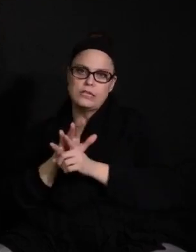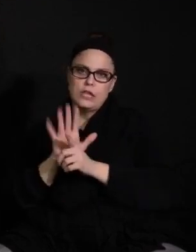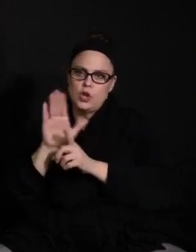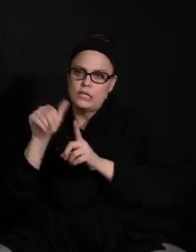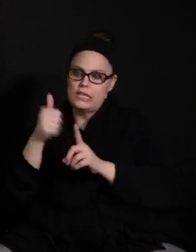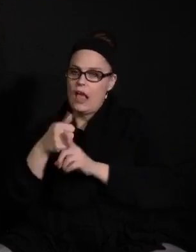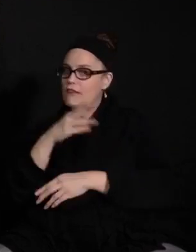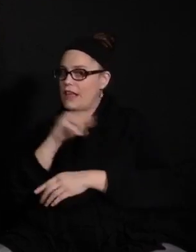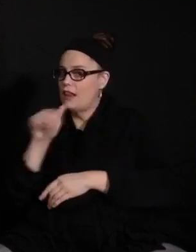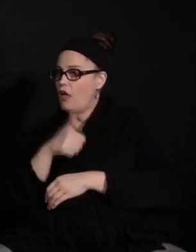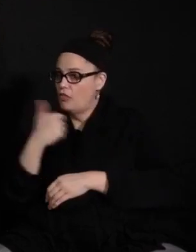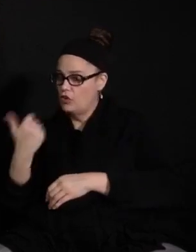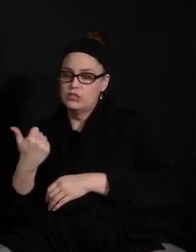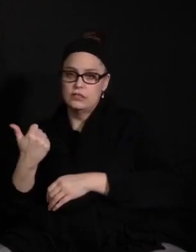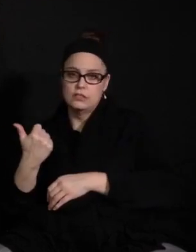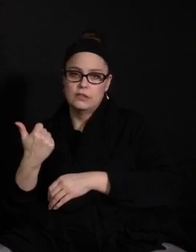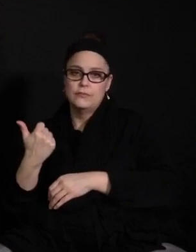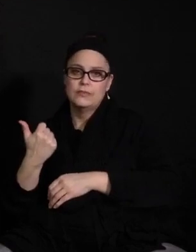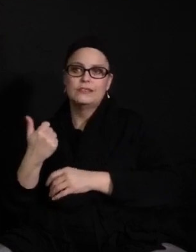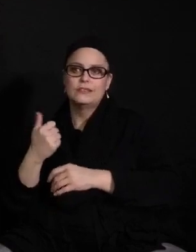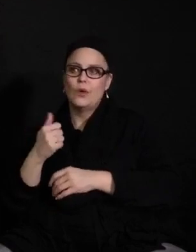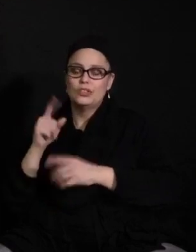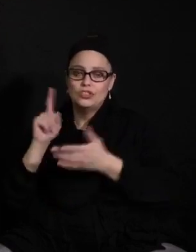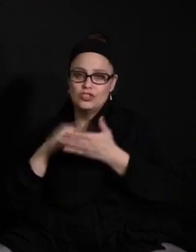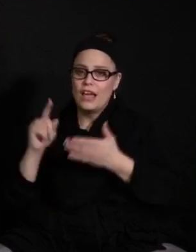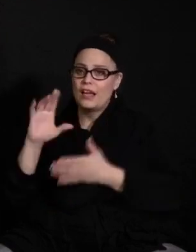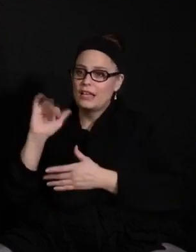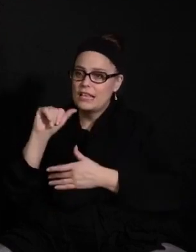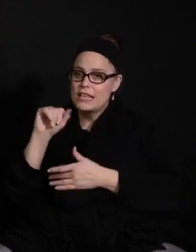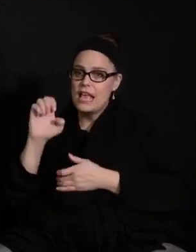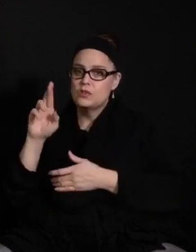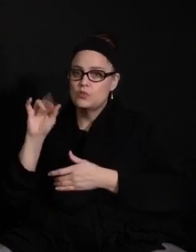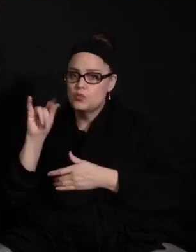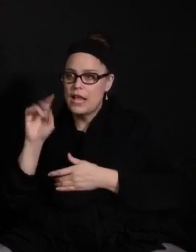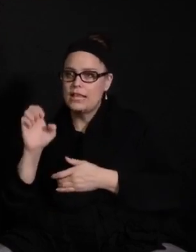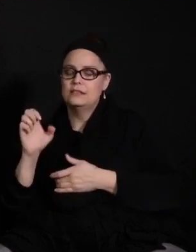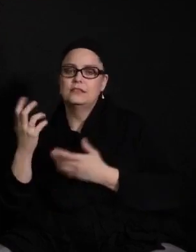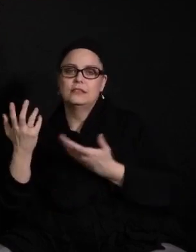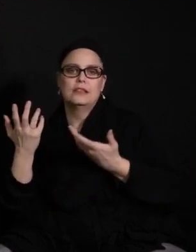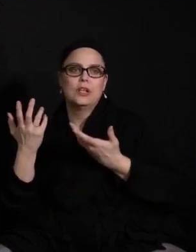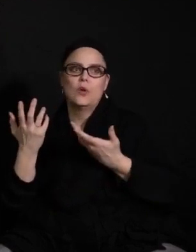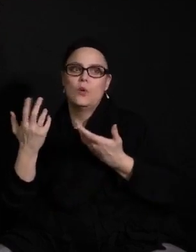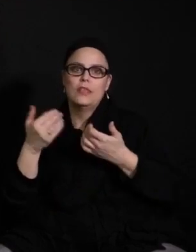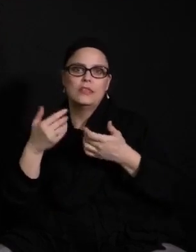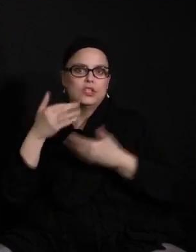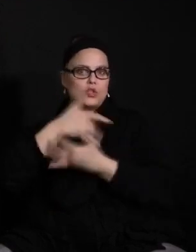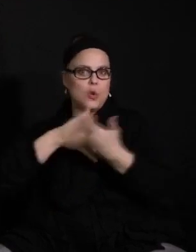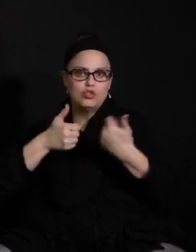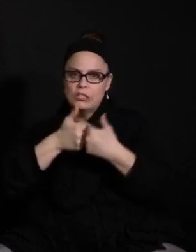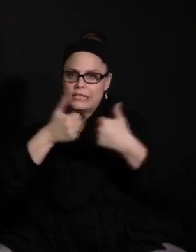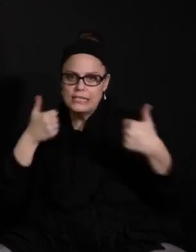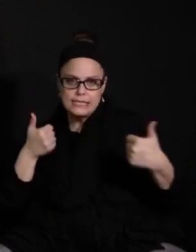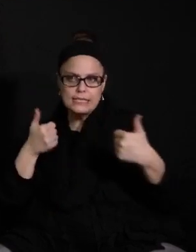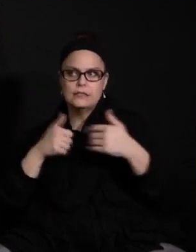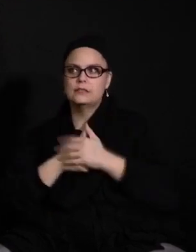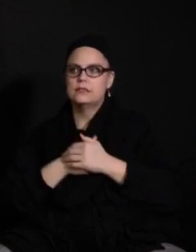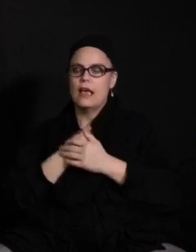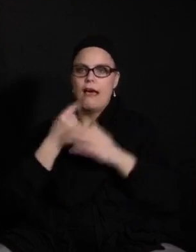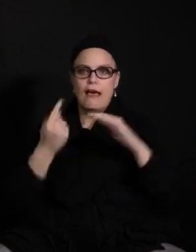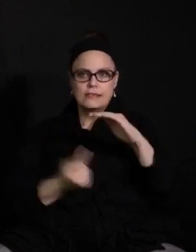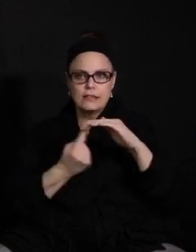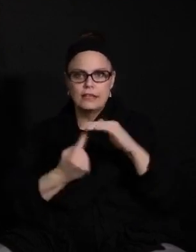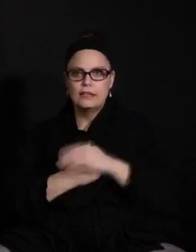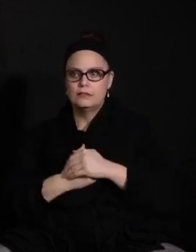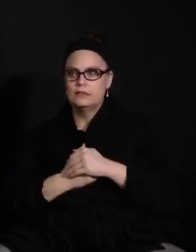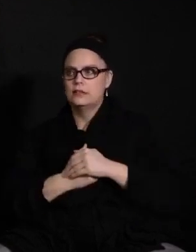So careful travel if you are going is really advised where you're trying to avoid people, social distance and isolate as best you can. Do